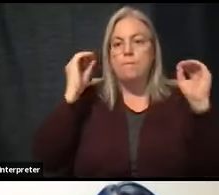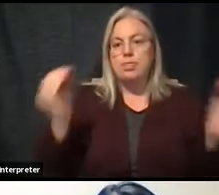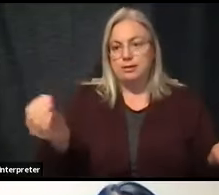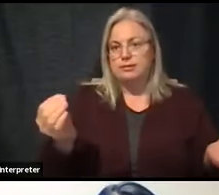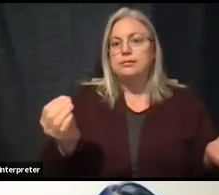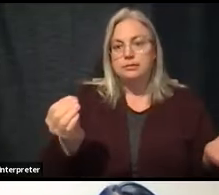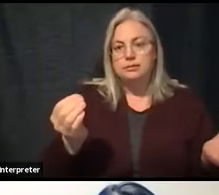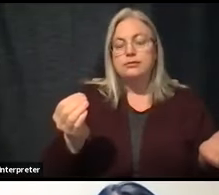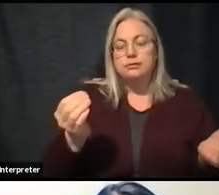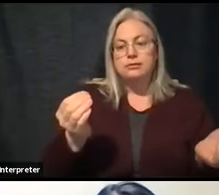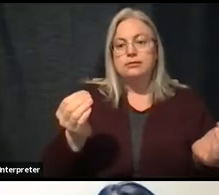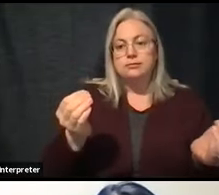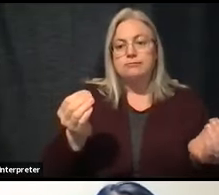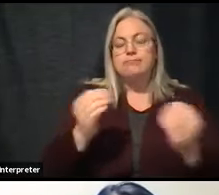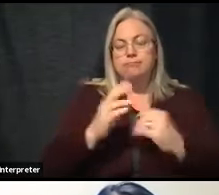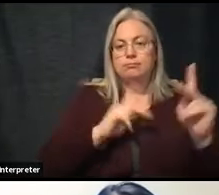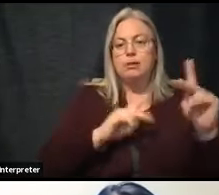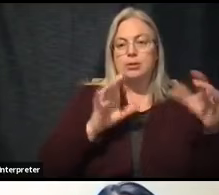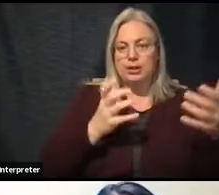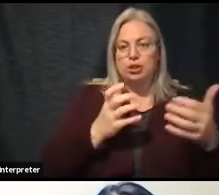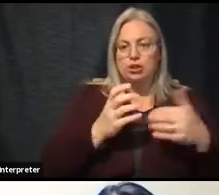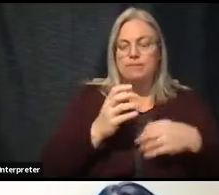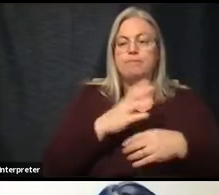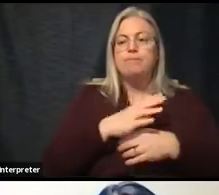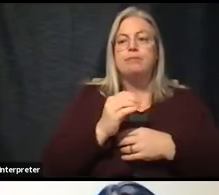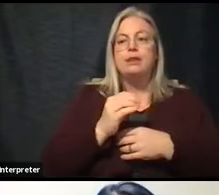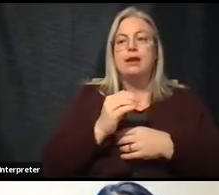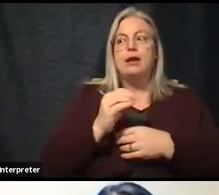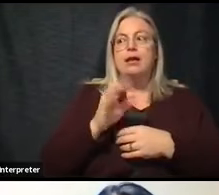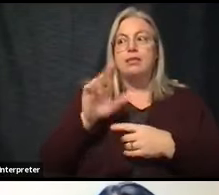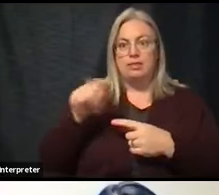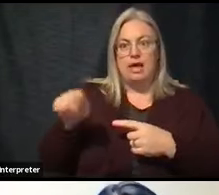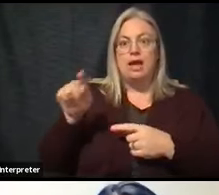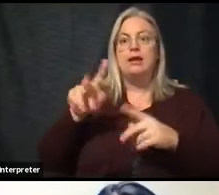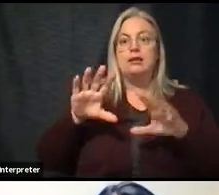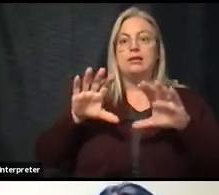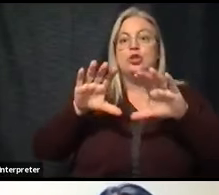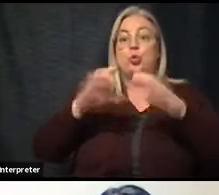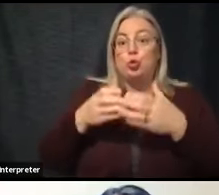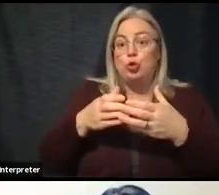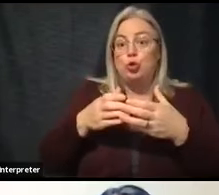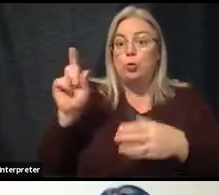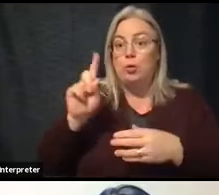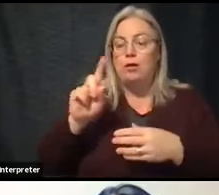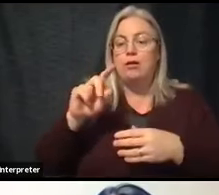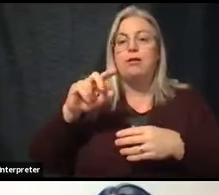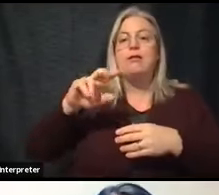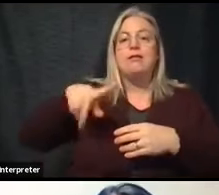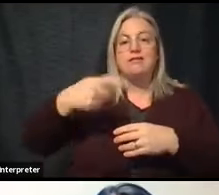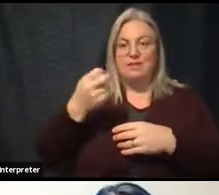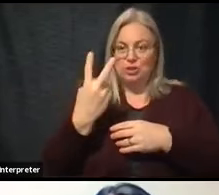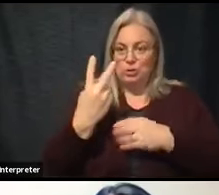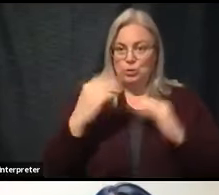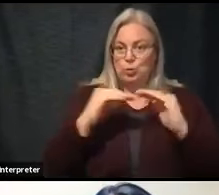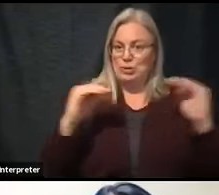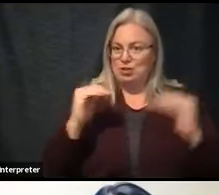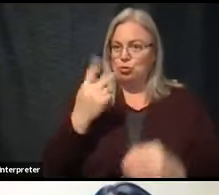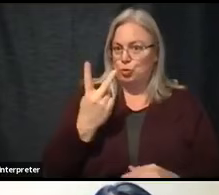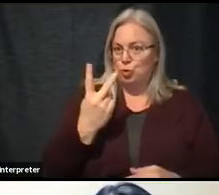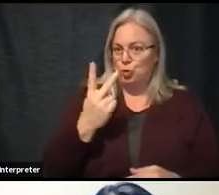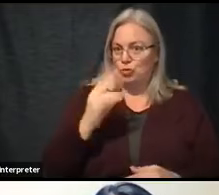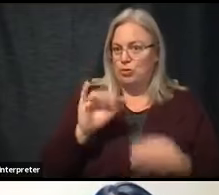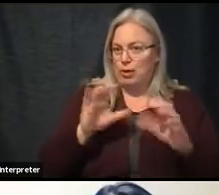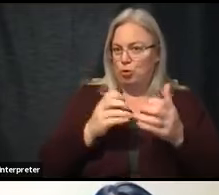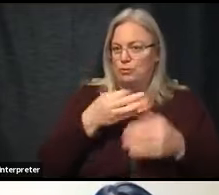homeless population. And they are in phase two, tier two. So we will be vaccinating in that group very, very